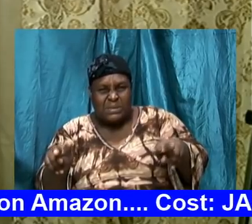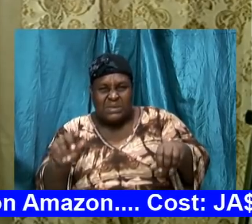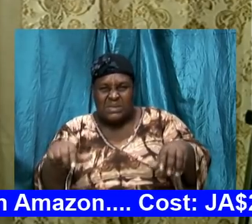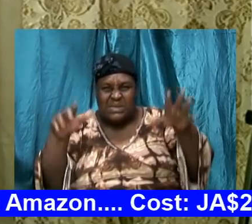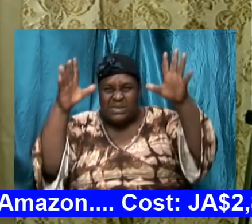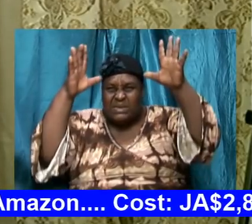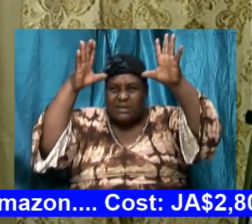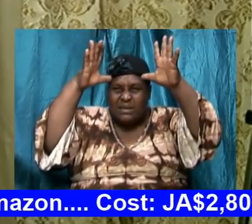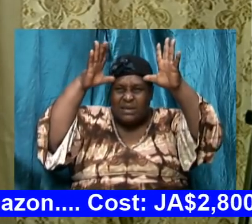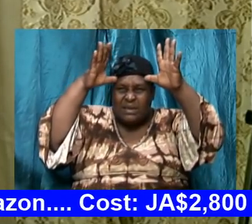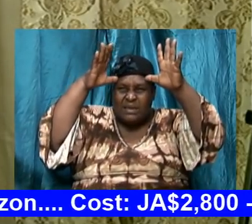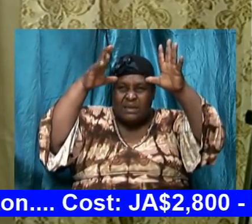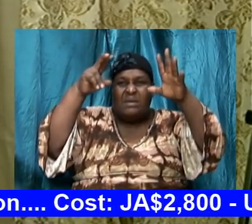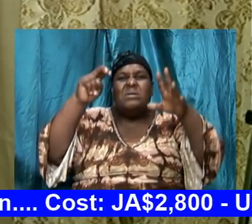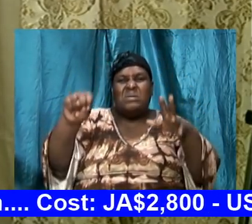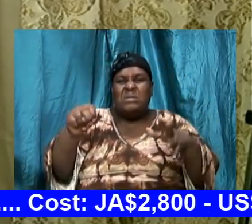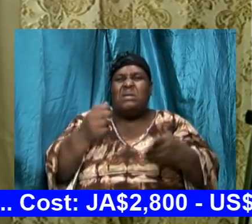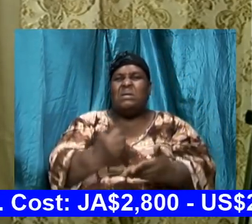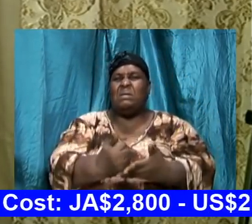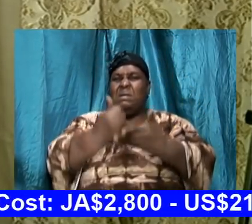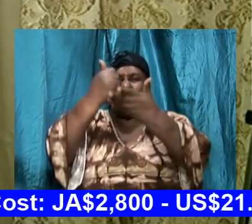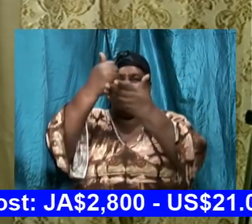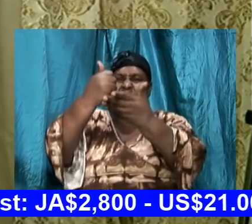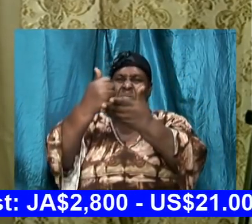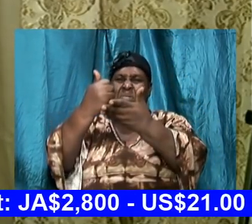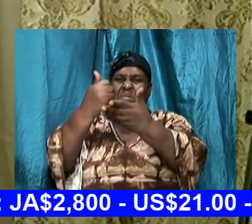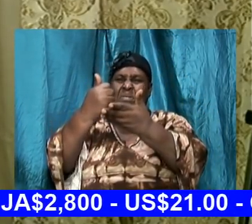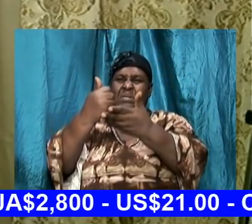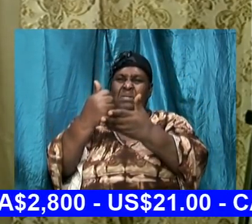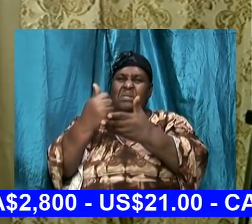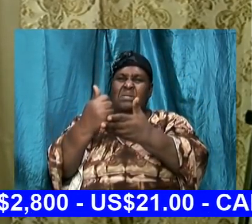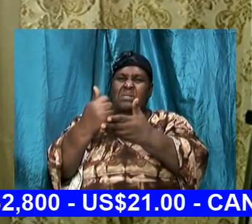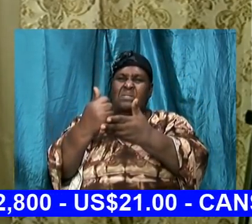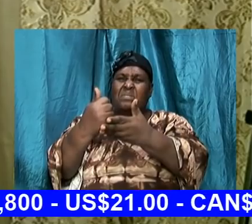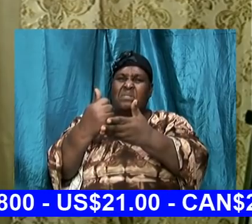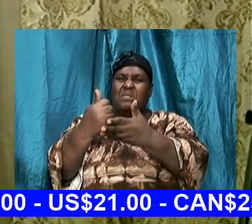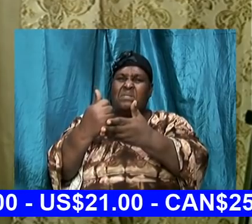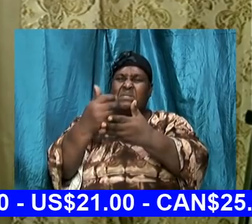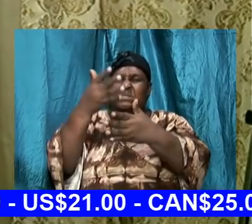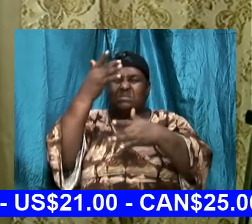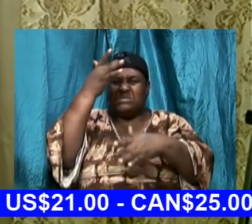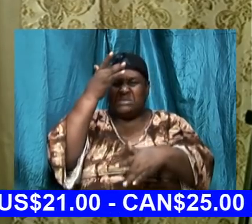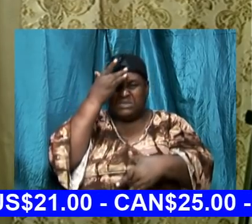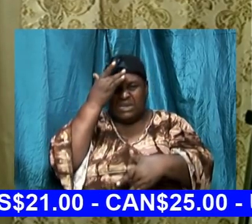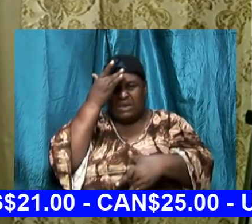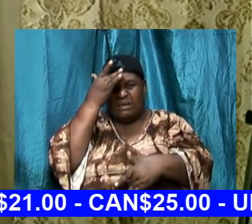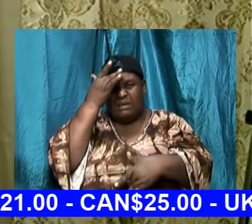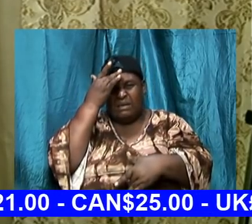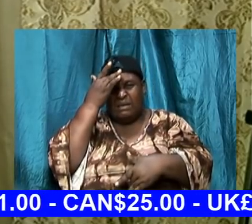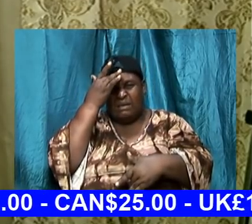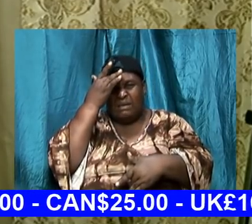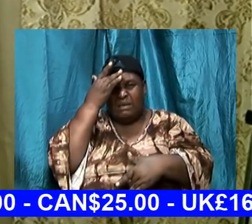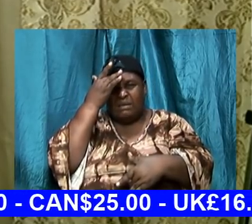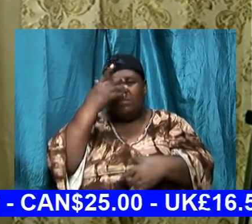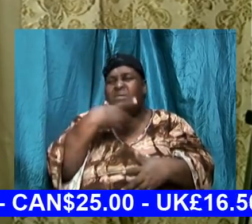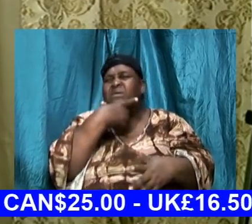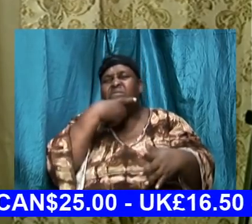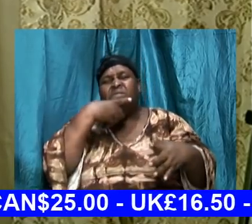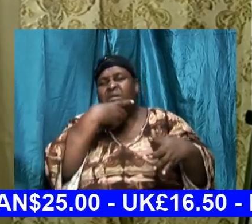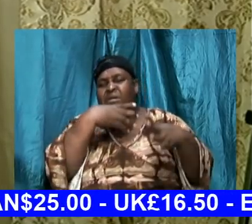needs help because there is a stronghold in his mind. That farmer lift him up,